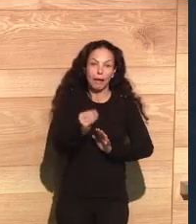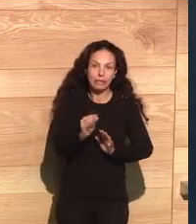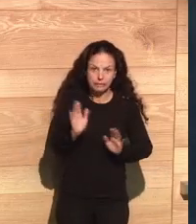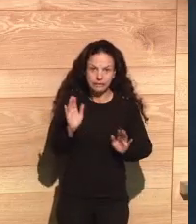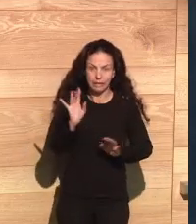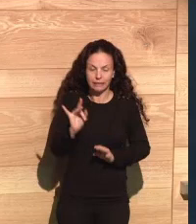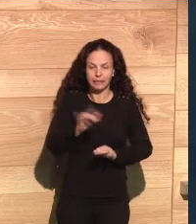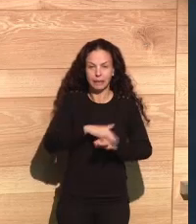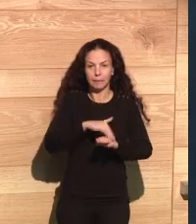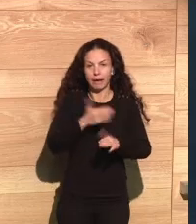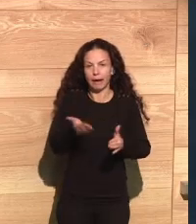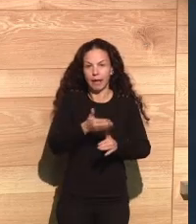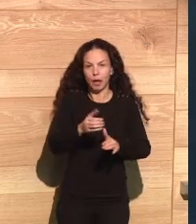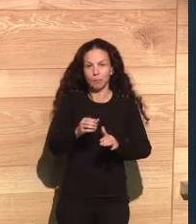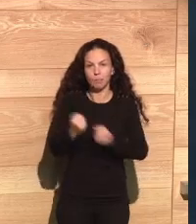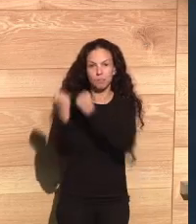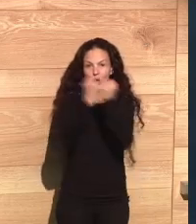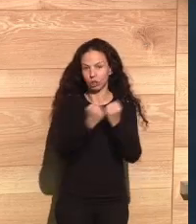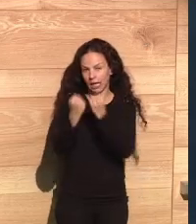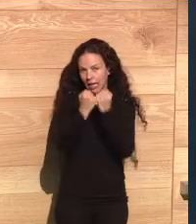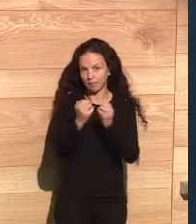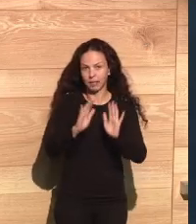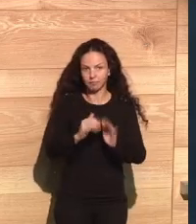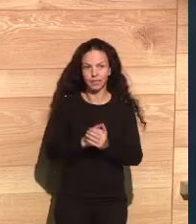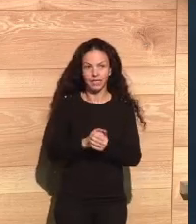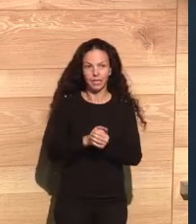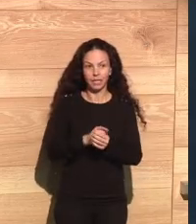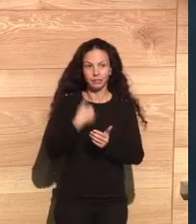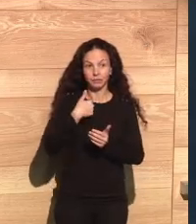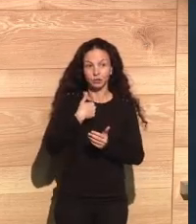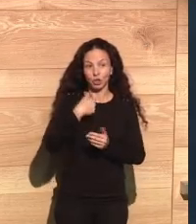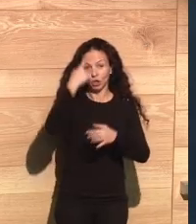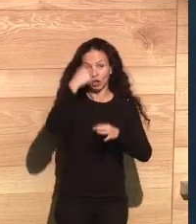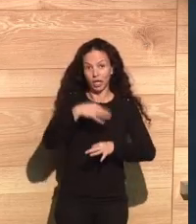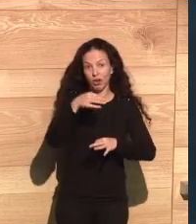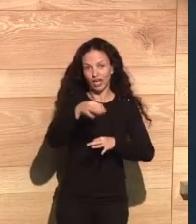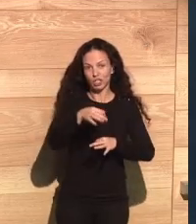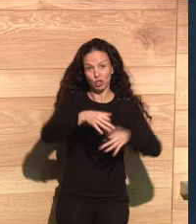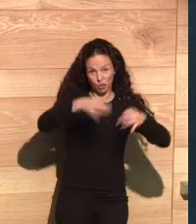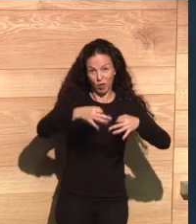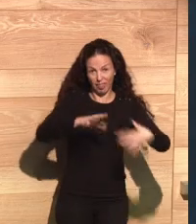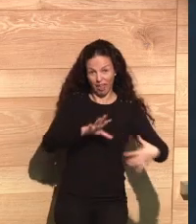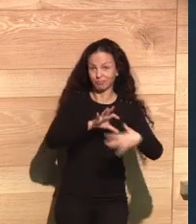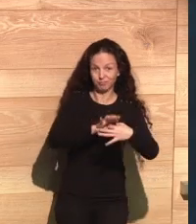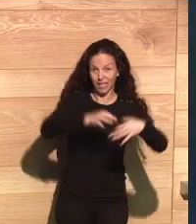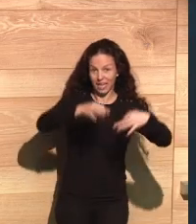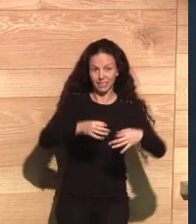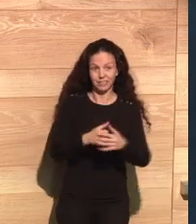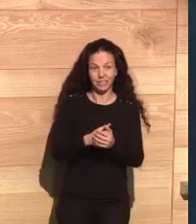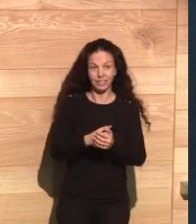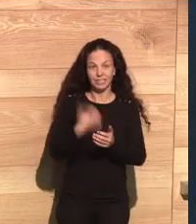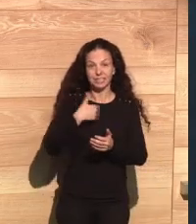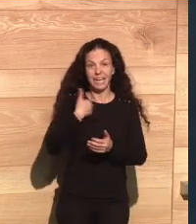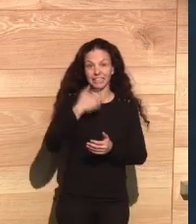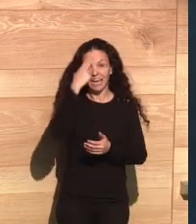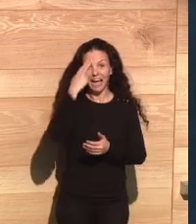And I think that I have done at least what I thought I could do to protect myself. So I think that privacy and safety